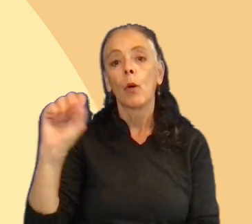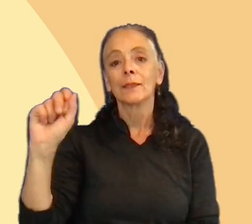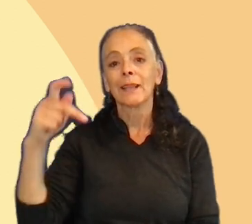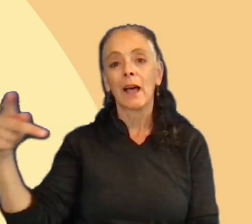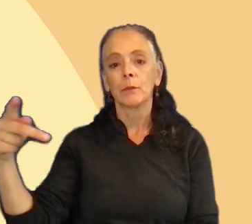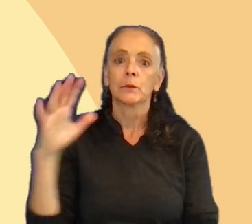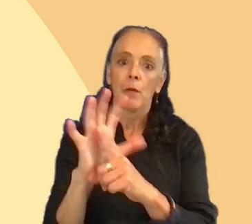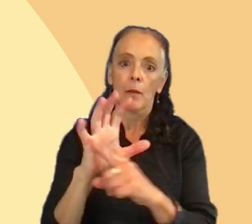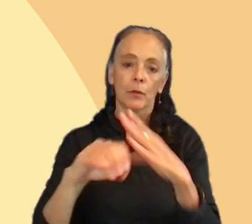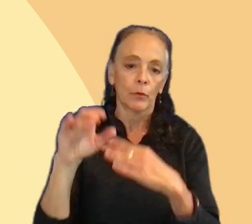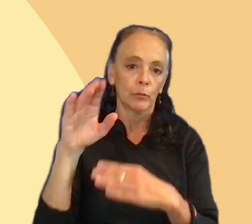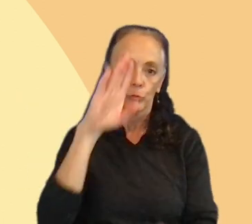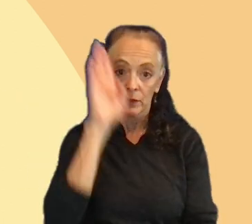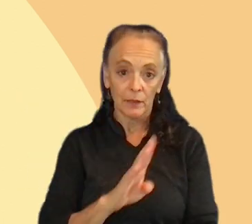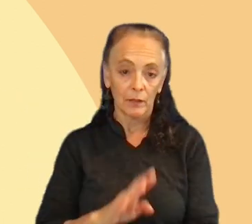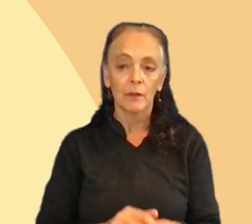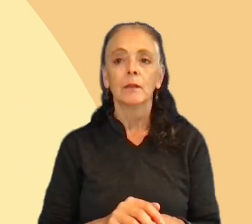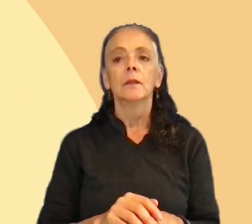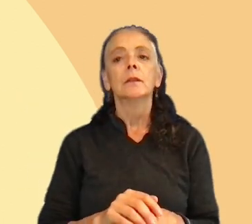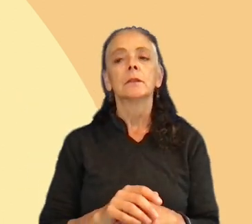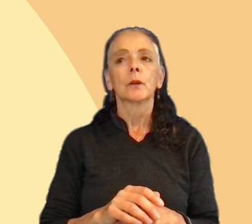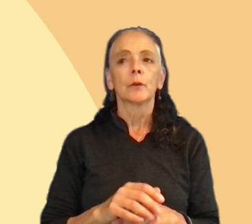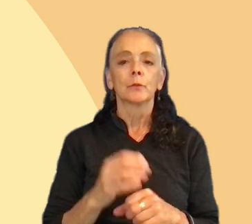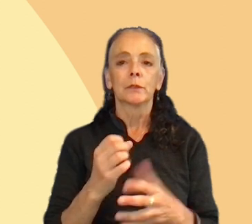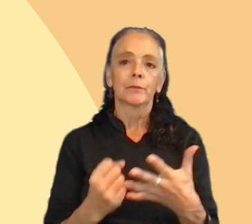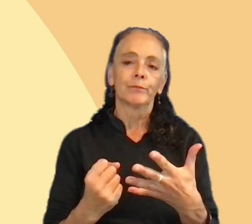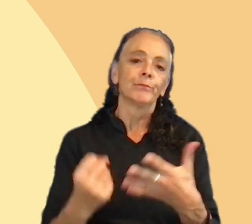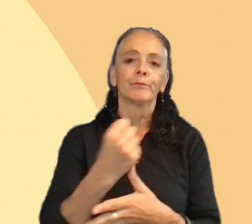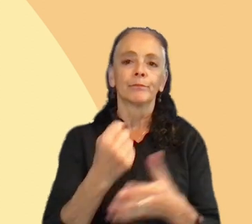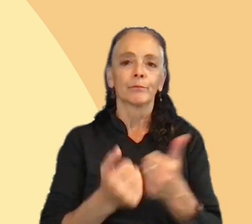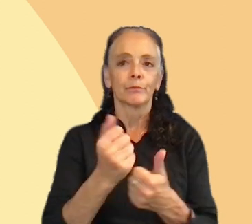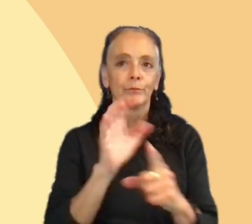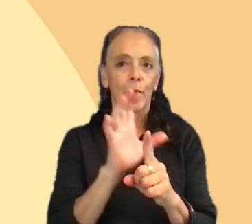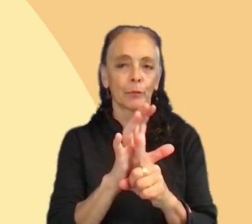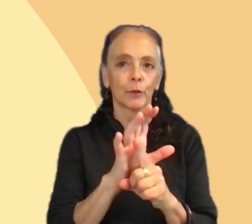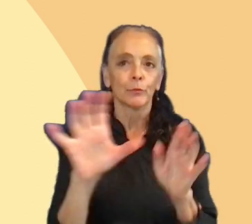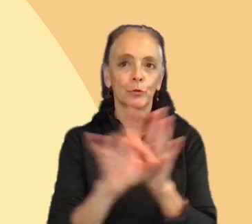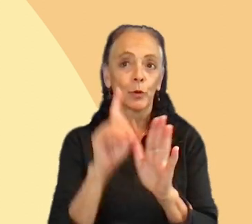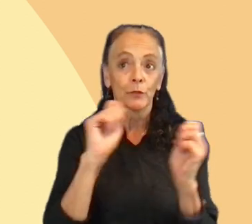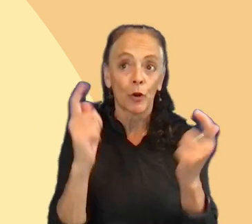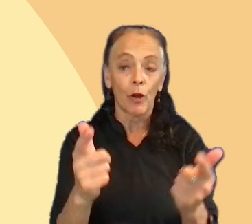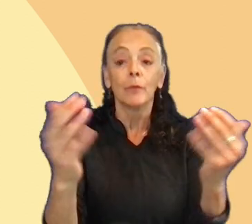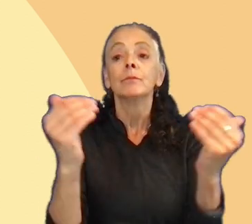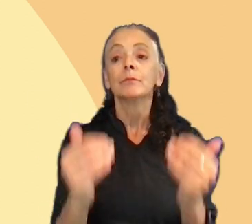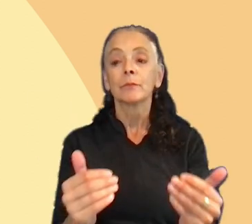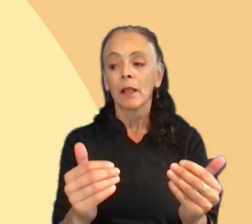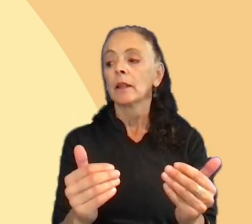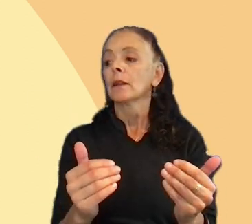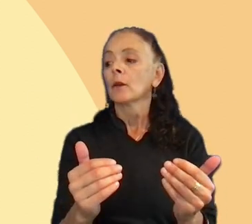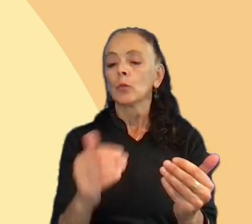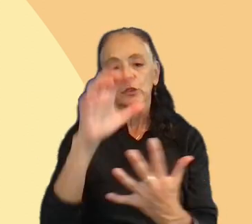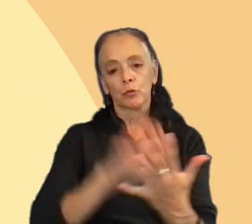very popular. So, it was the highest choice for everyone. Then, we scripted our message according